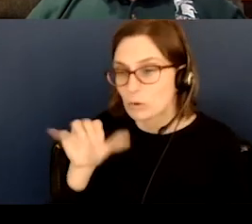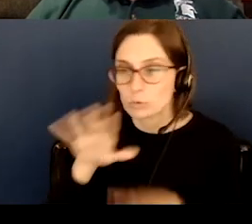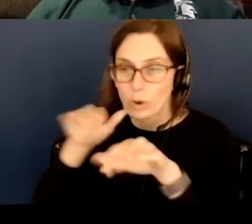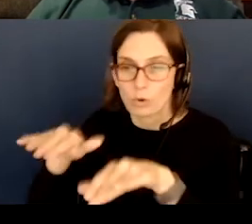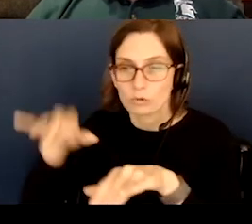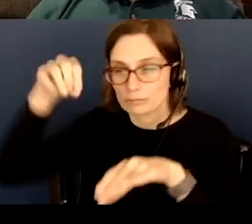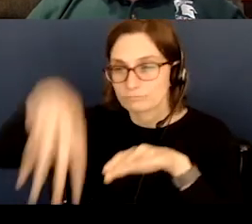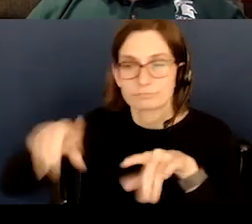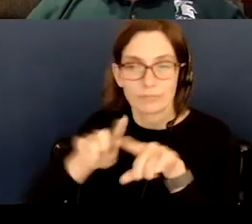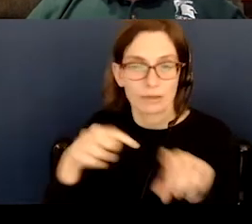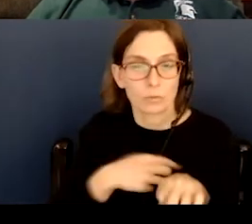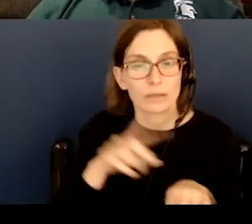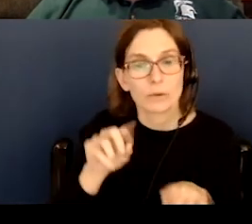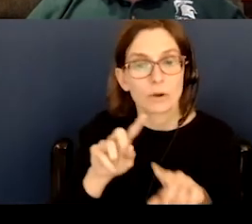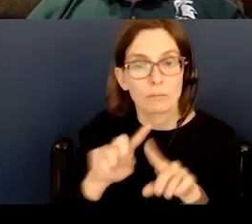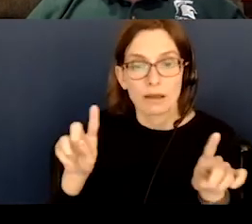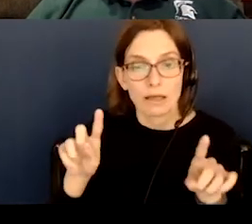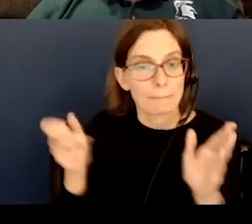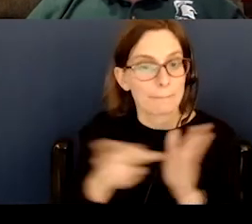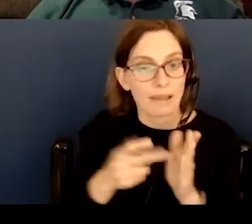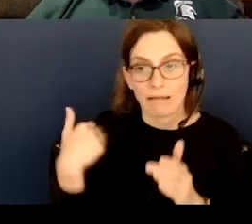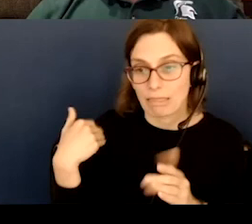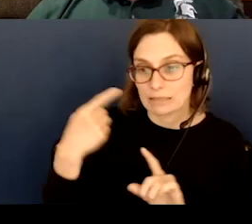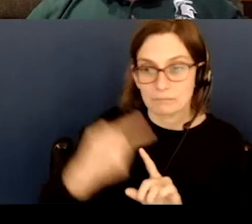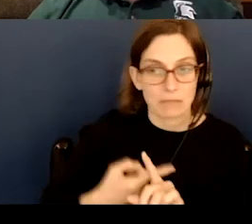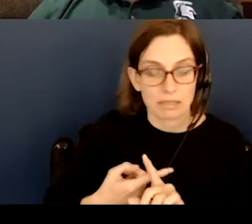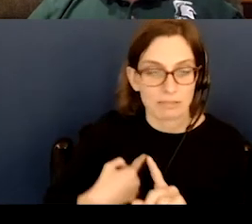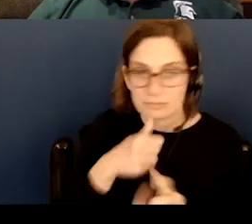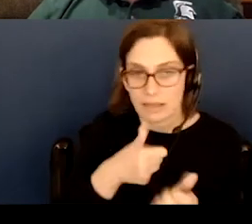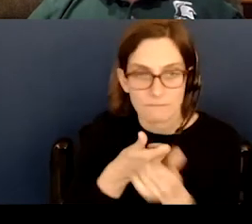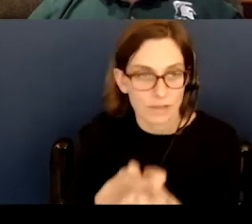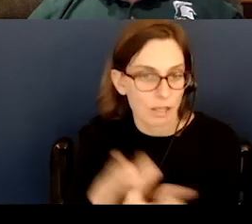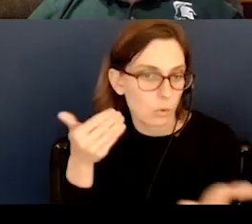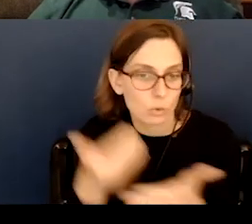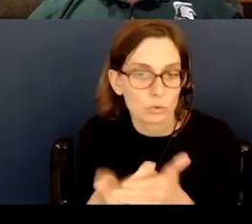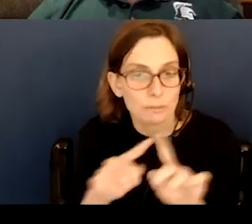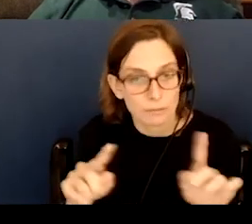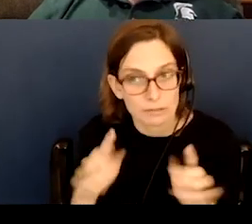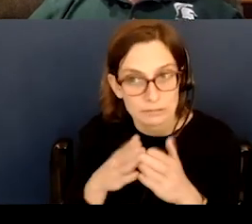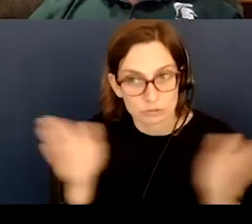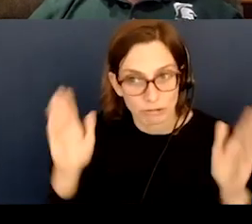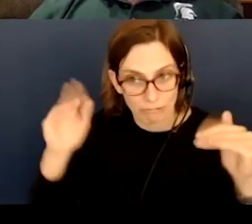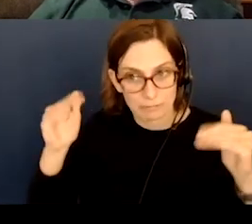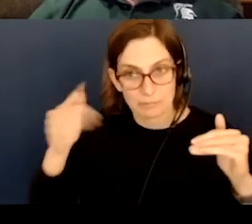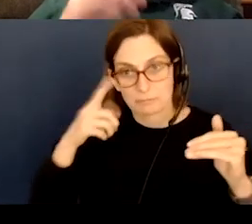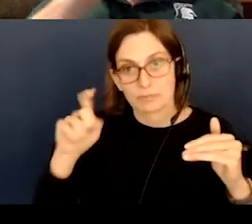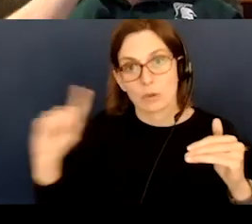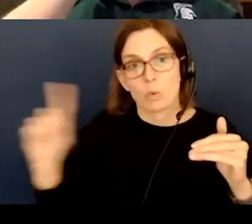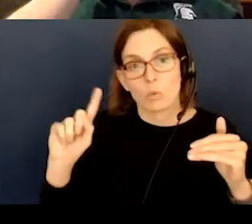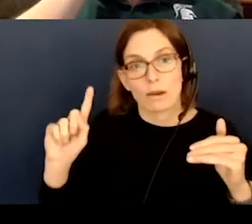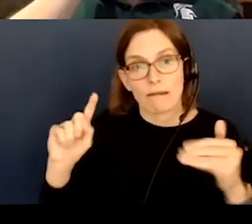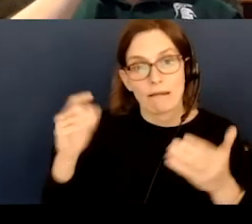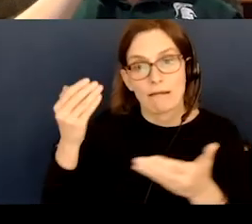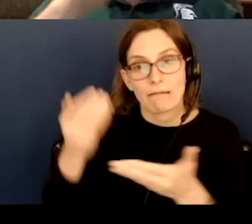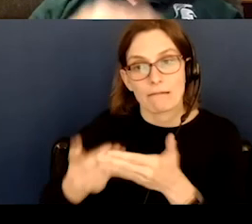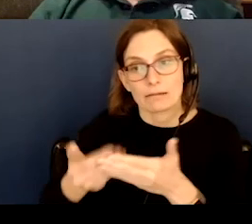so these came back last month and I haven't really been following very closely other than the general expectation is because of where they landed fairly near the